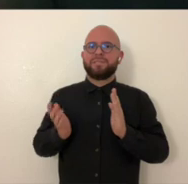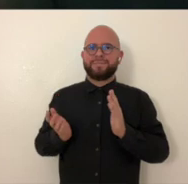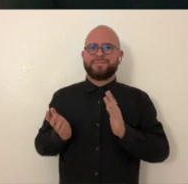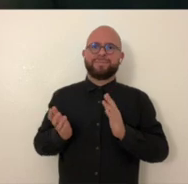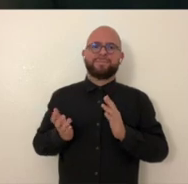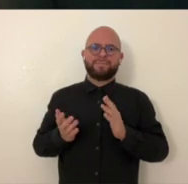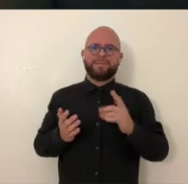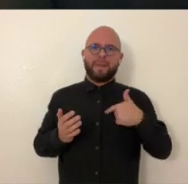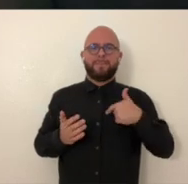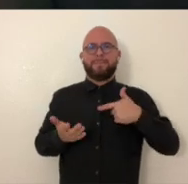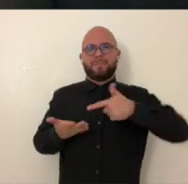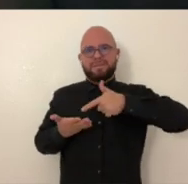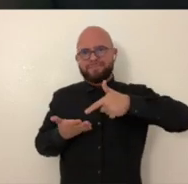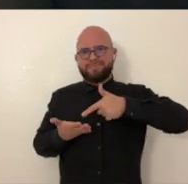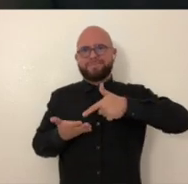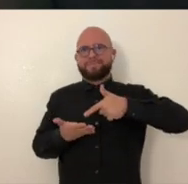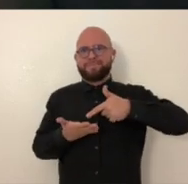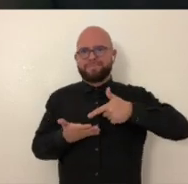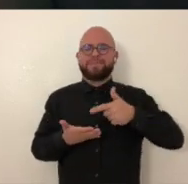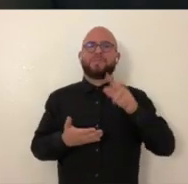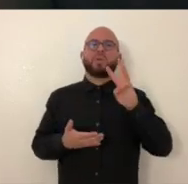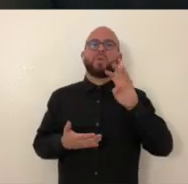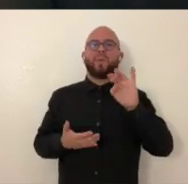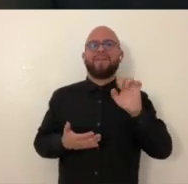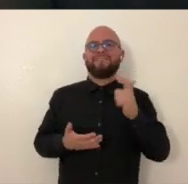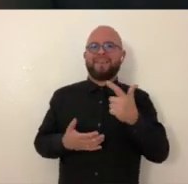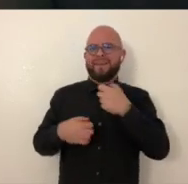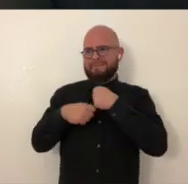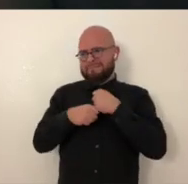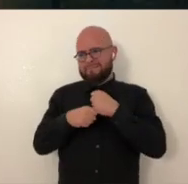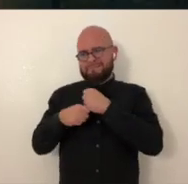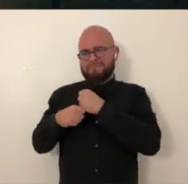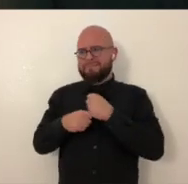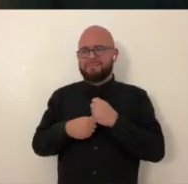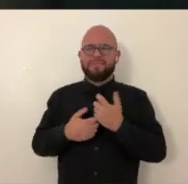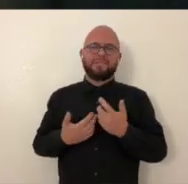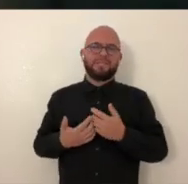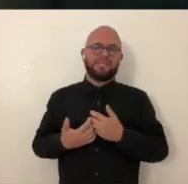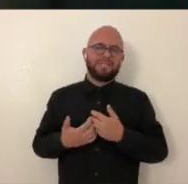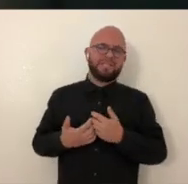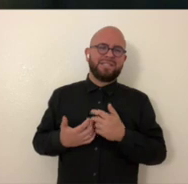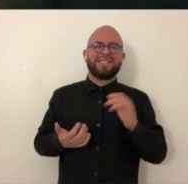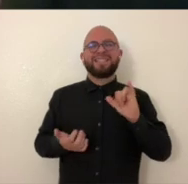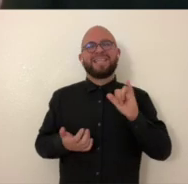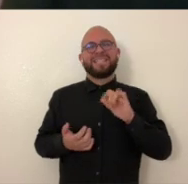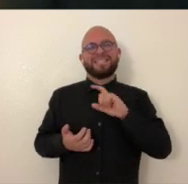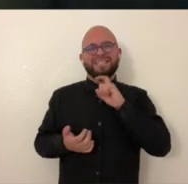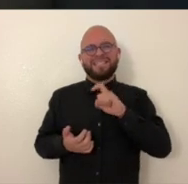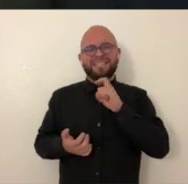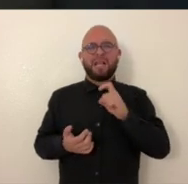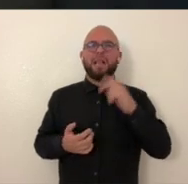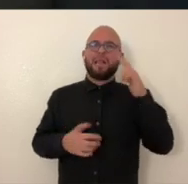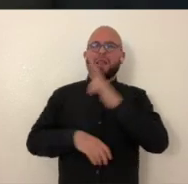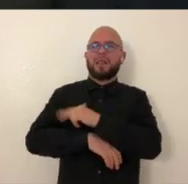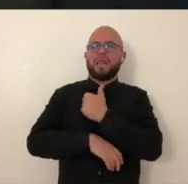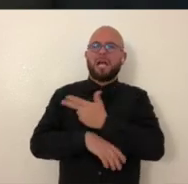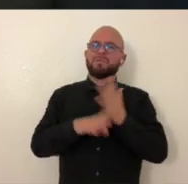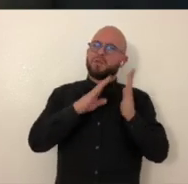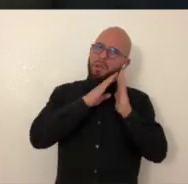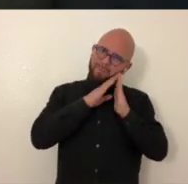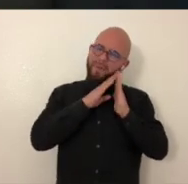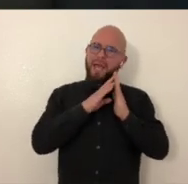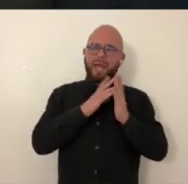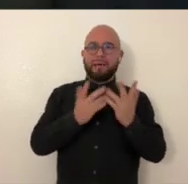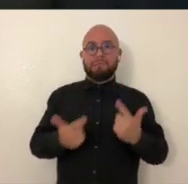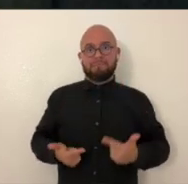steel bed that I am welding and metal fabricating together. And it's going to, it's like a steel hospital bed.